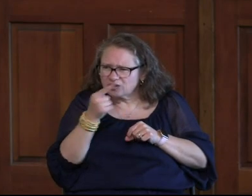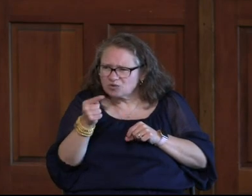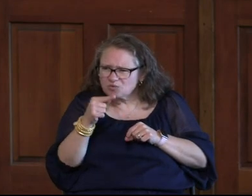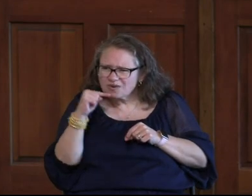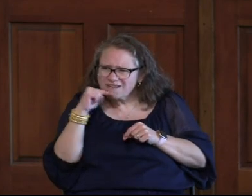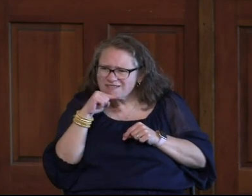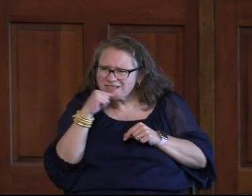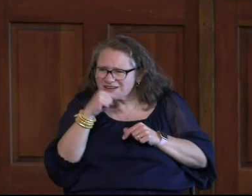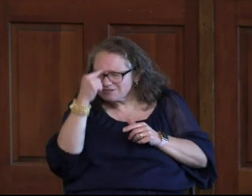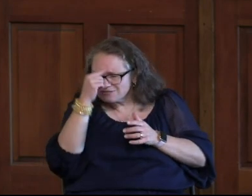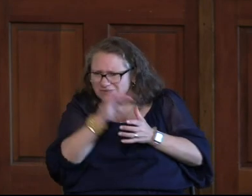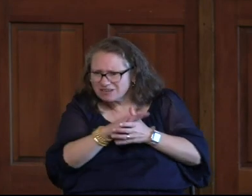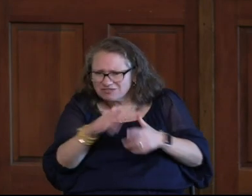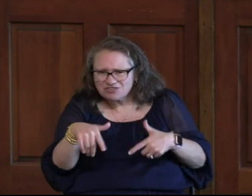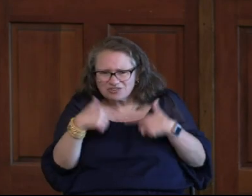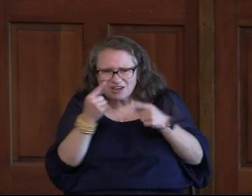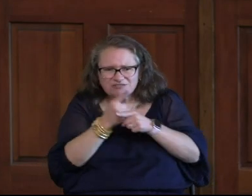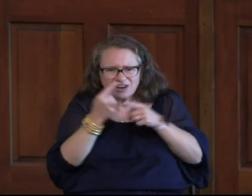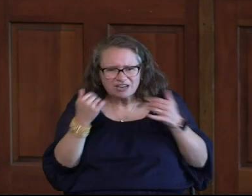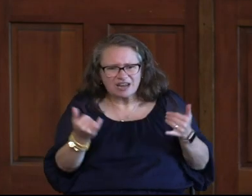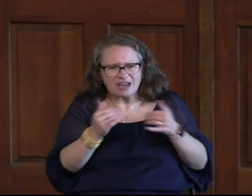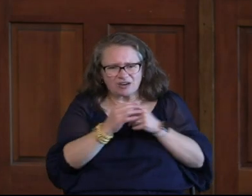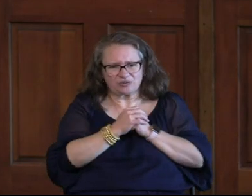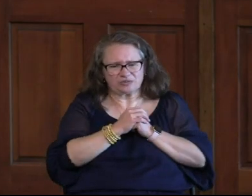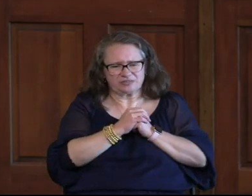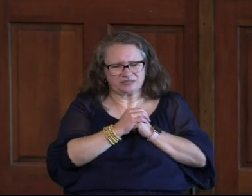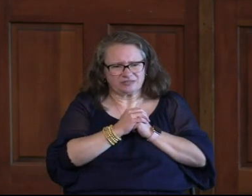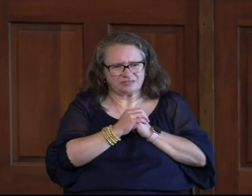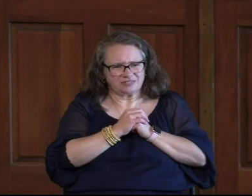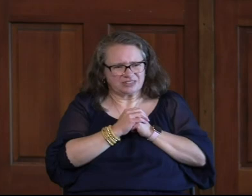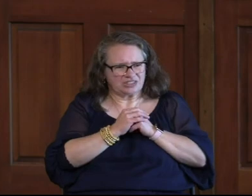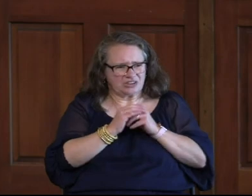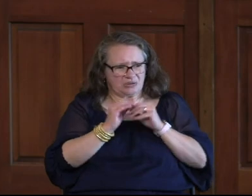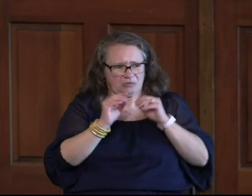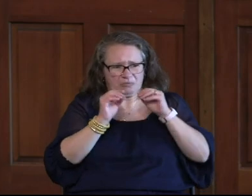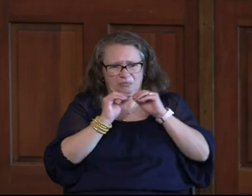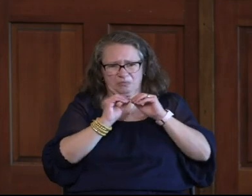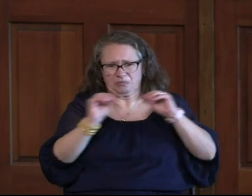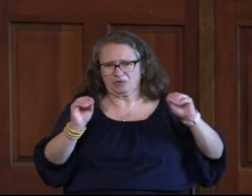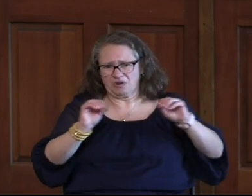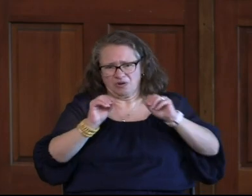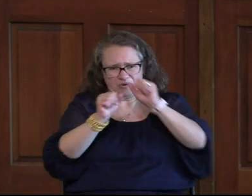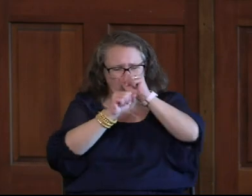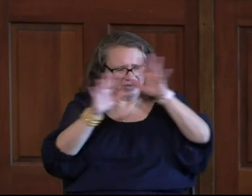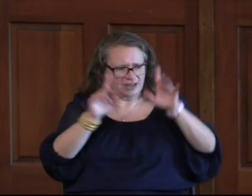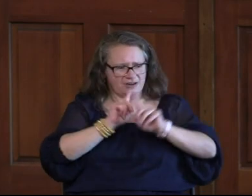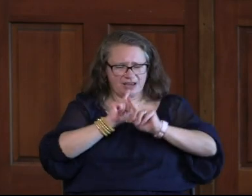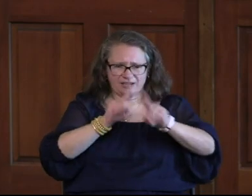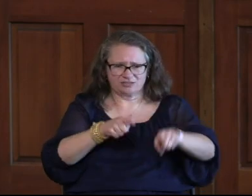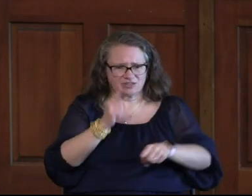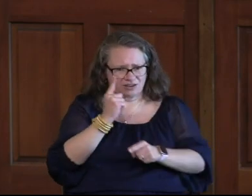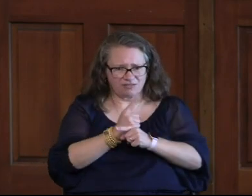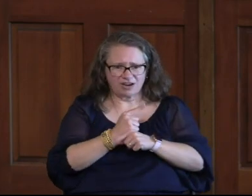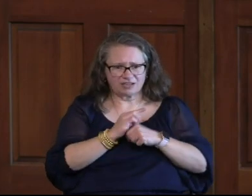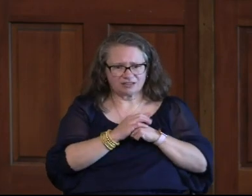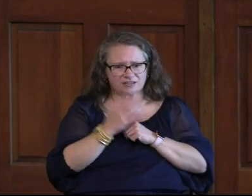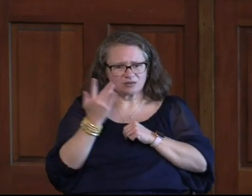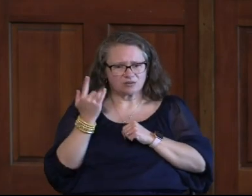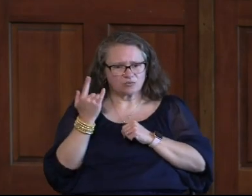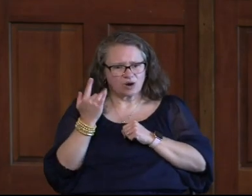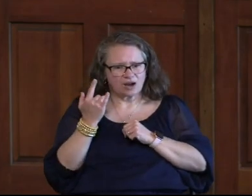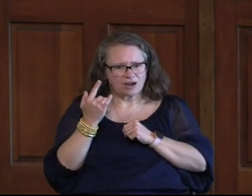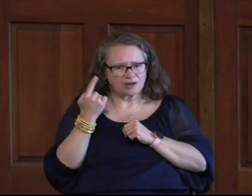what lie Are you believing In your life Right now? You would have No idea How to answer me In that Probably Why?